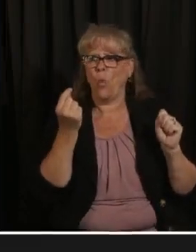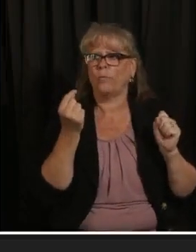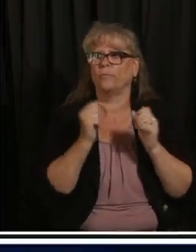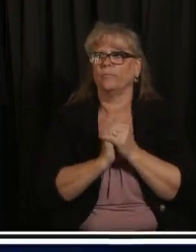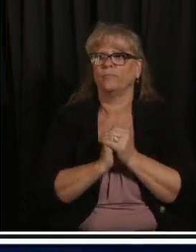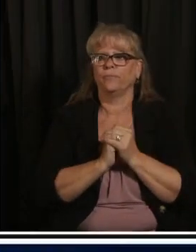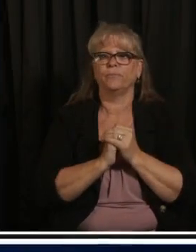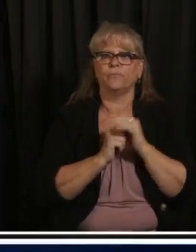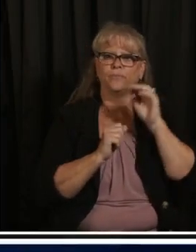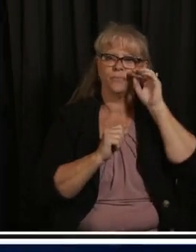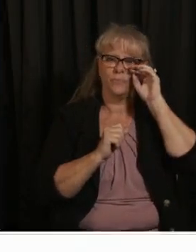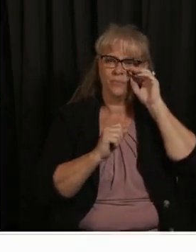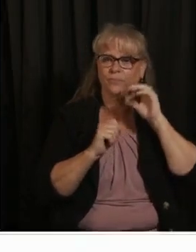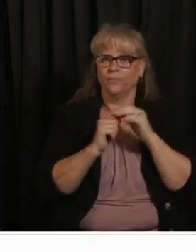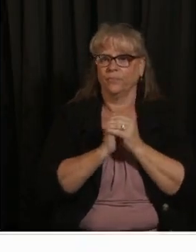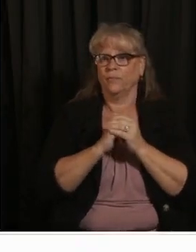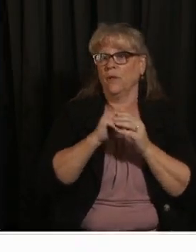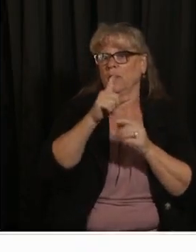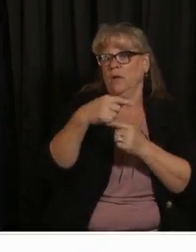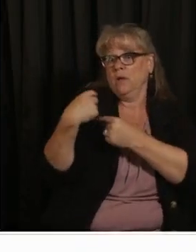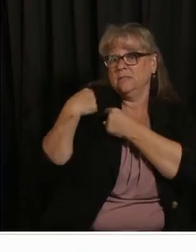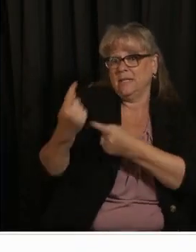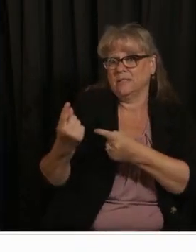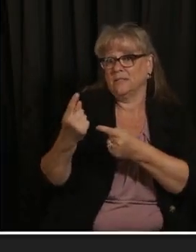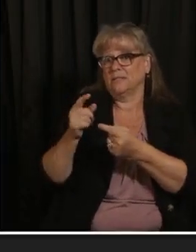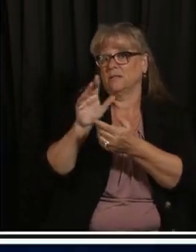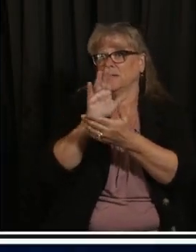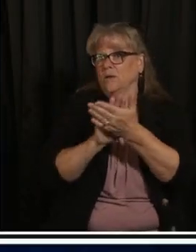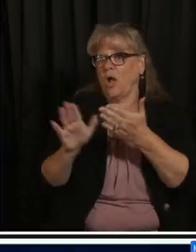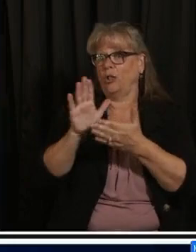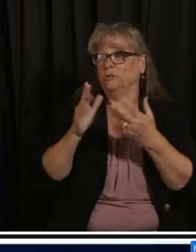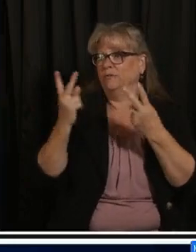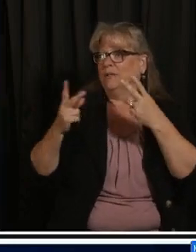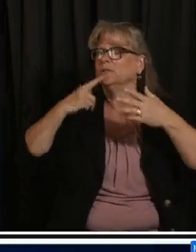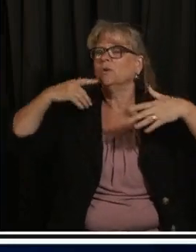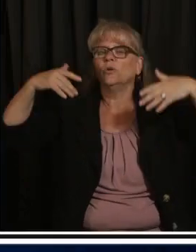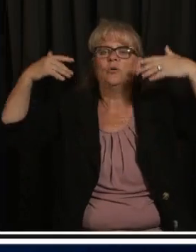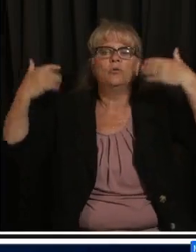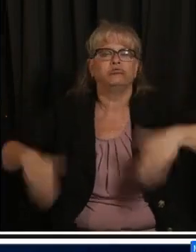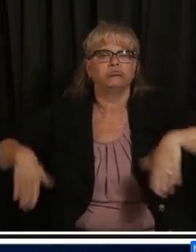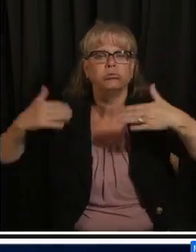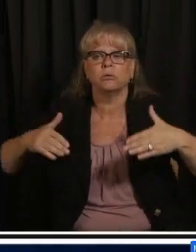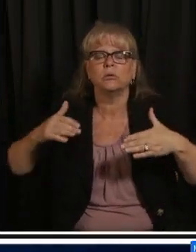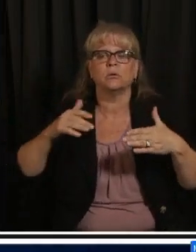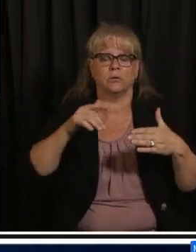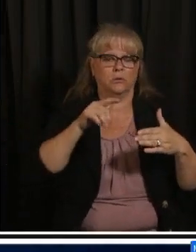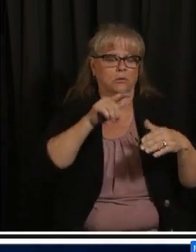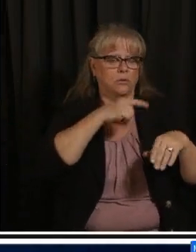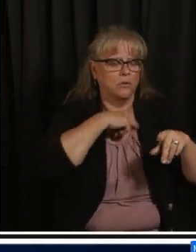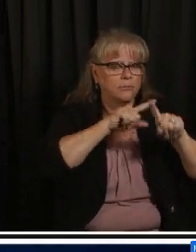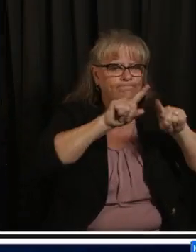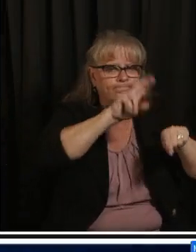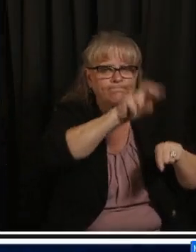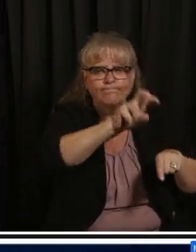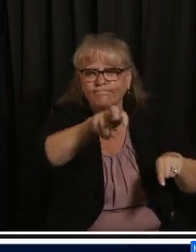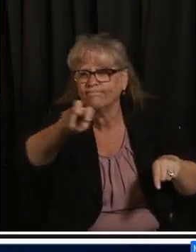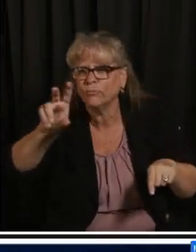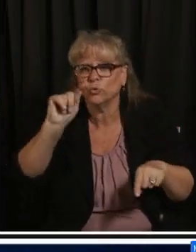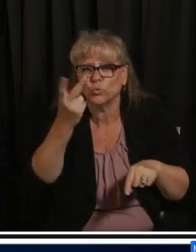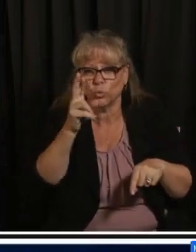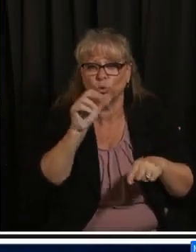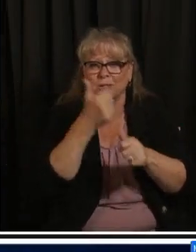so far the college visits are going great I've had a couple different tours by now and it's fun to envision myself at the different schools across the nation